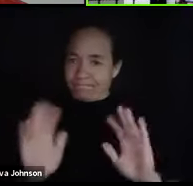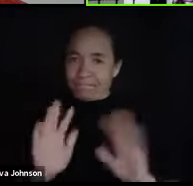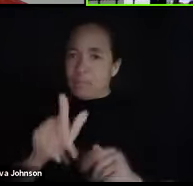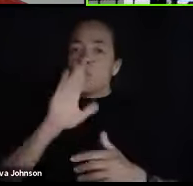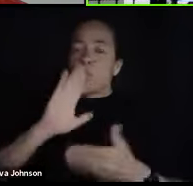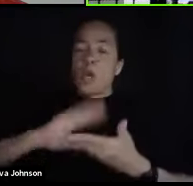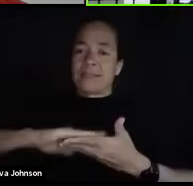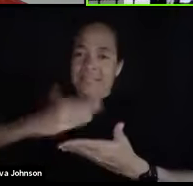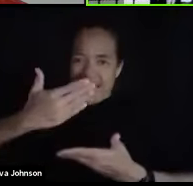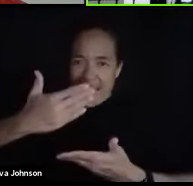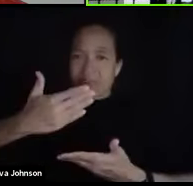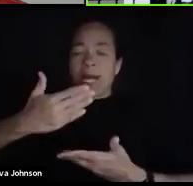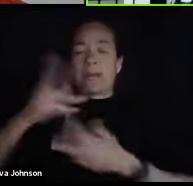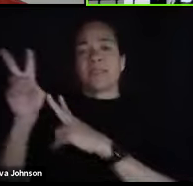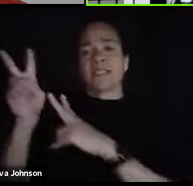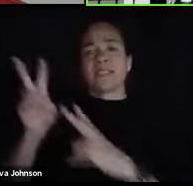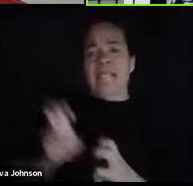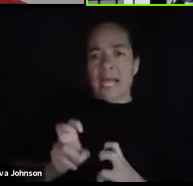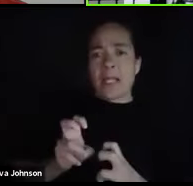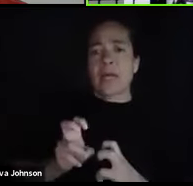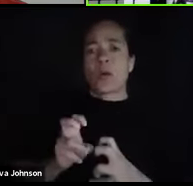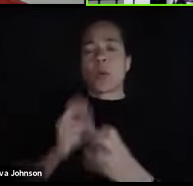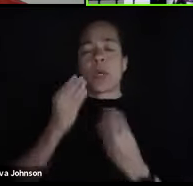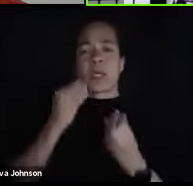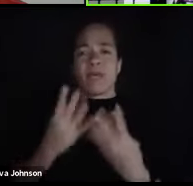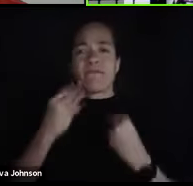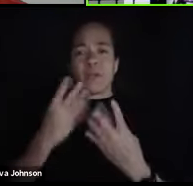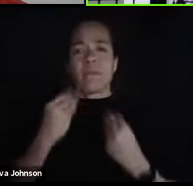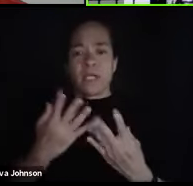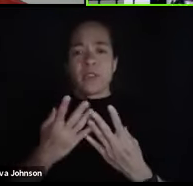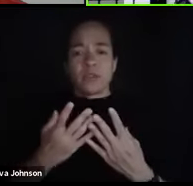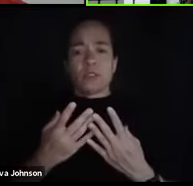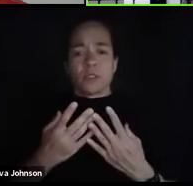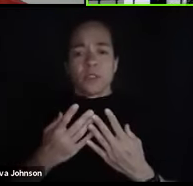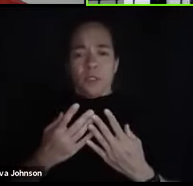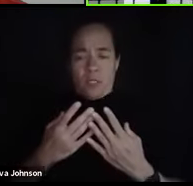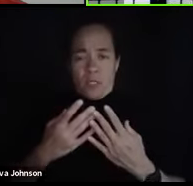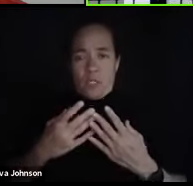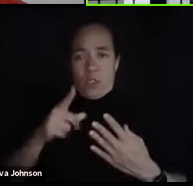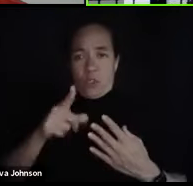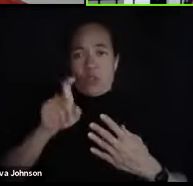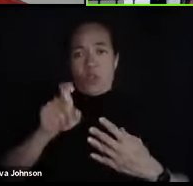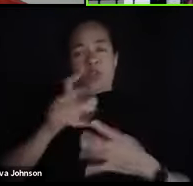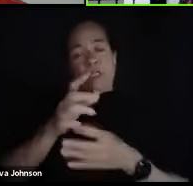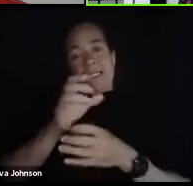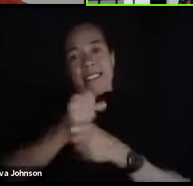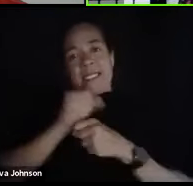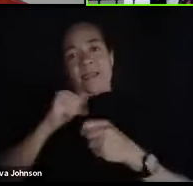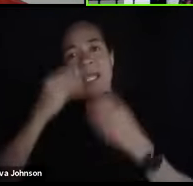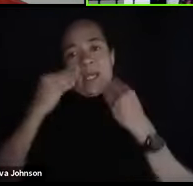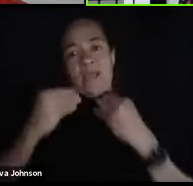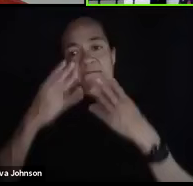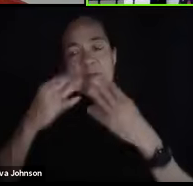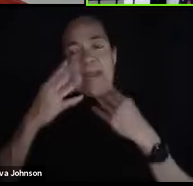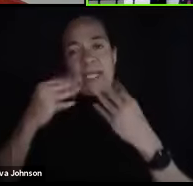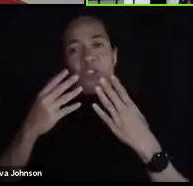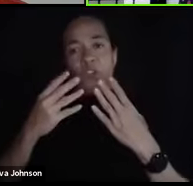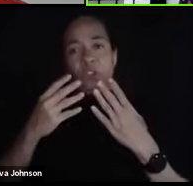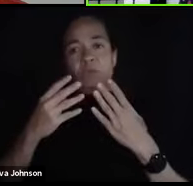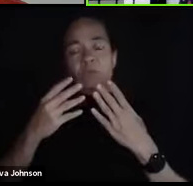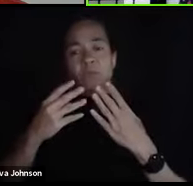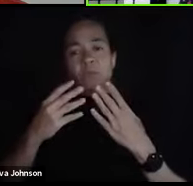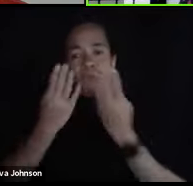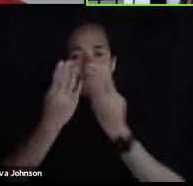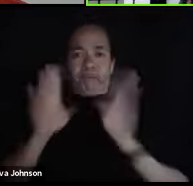to download information on. And you should be getting that information more broadly. But the